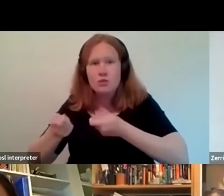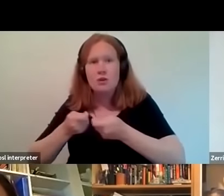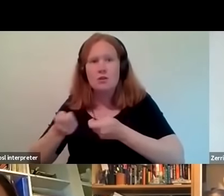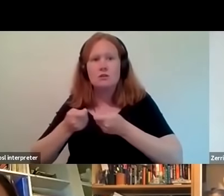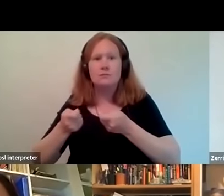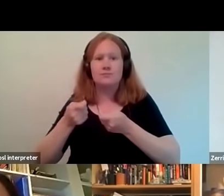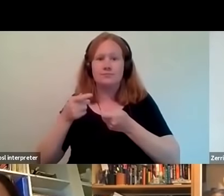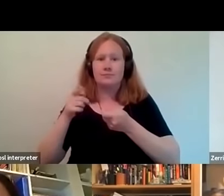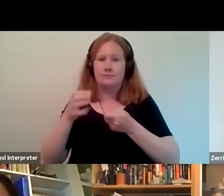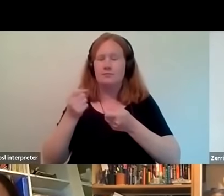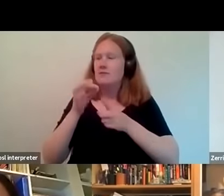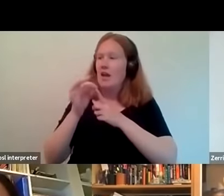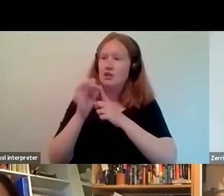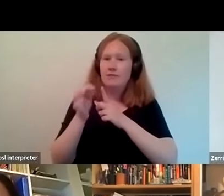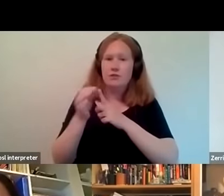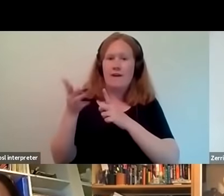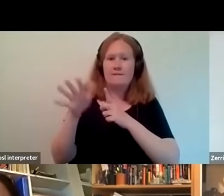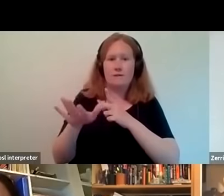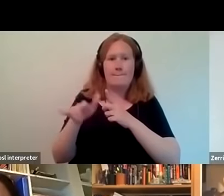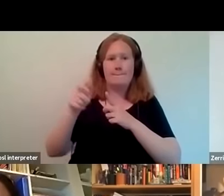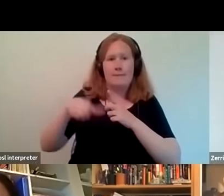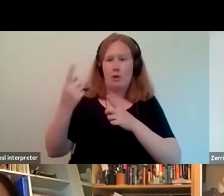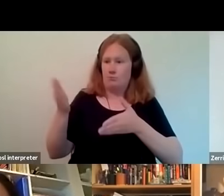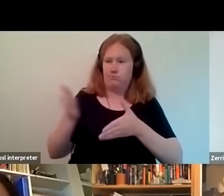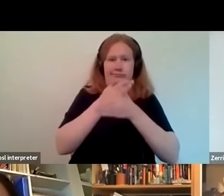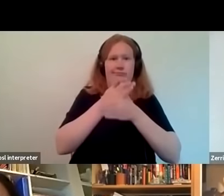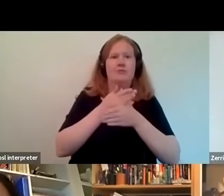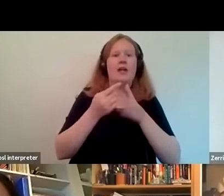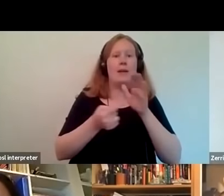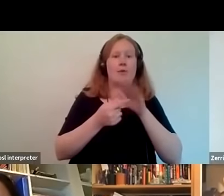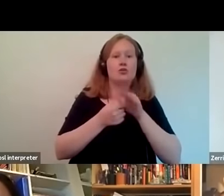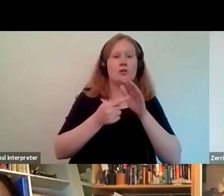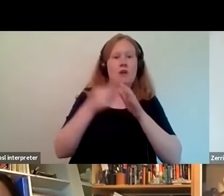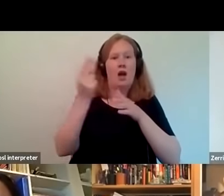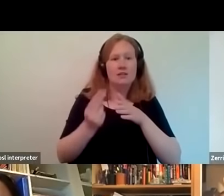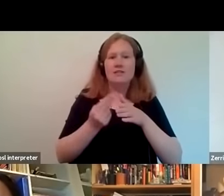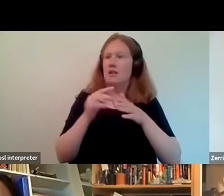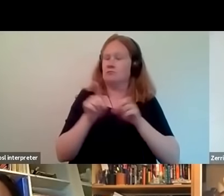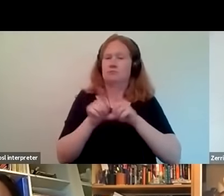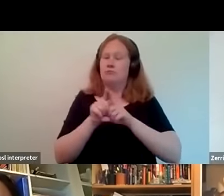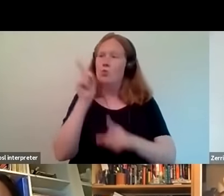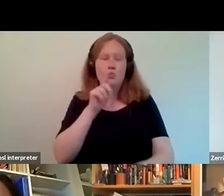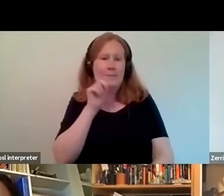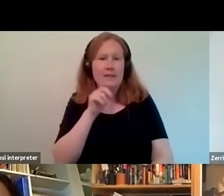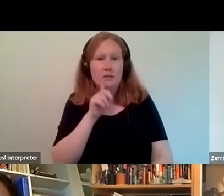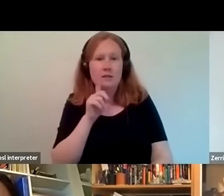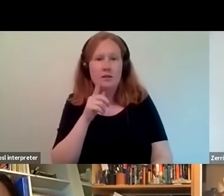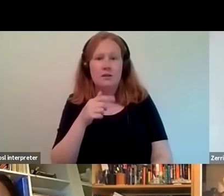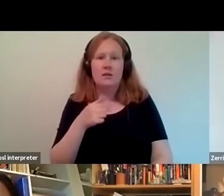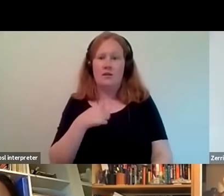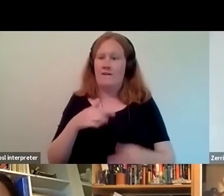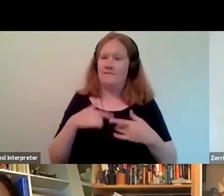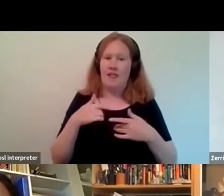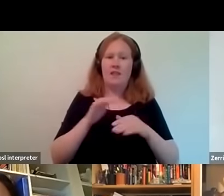um interviews in there from pioneering artists and also women and i i also feel that like we launched this at the